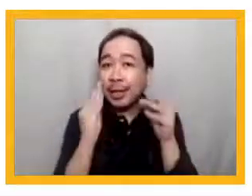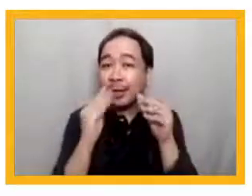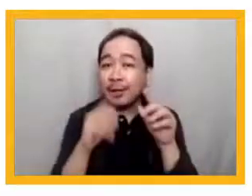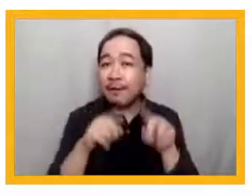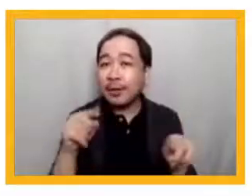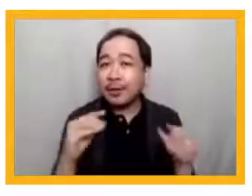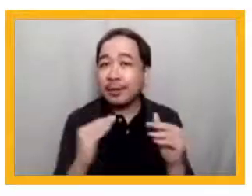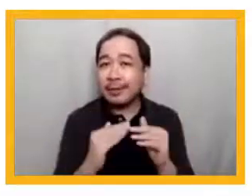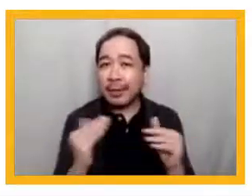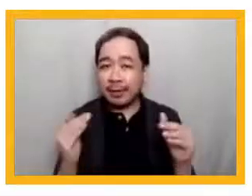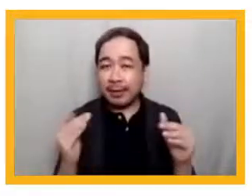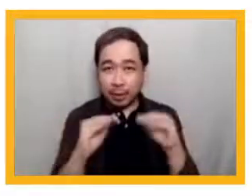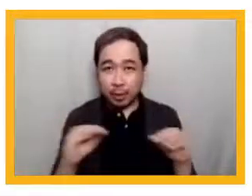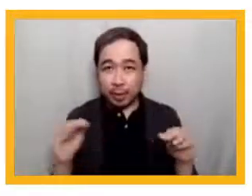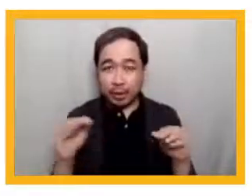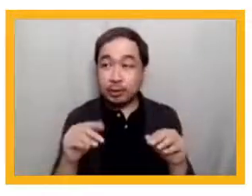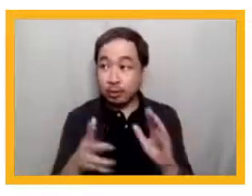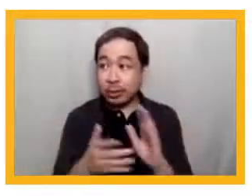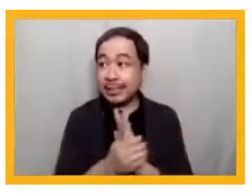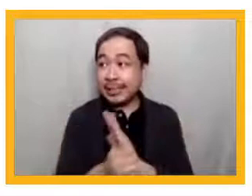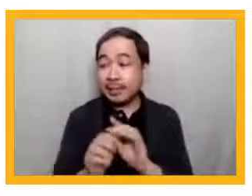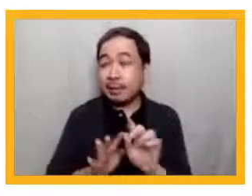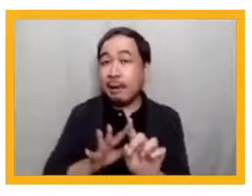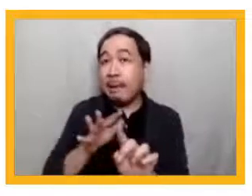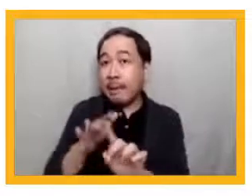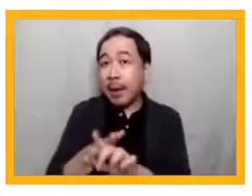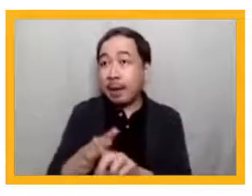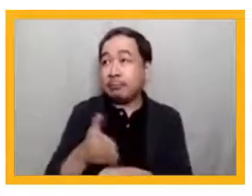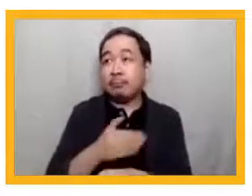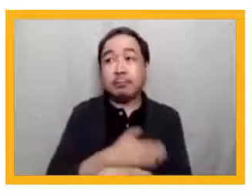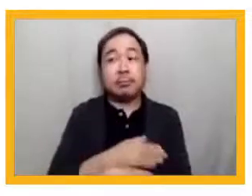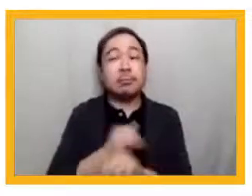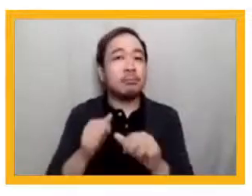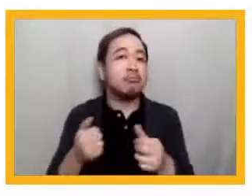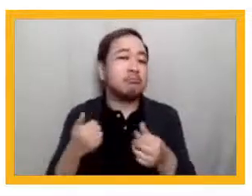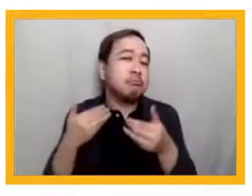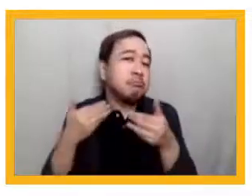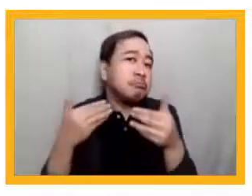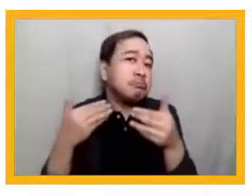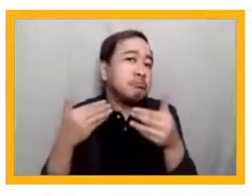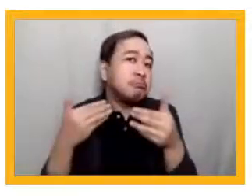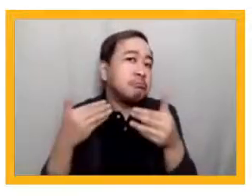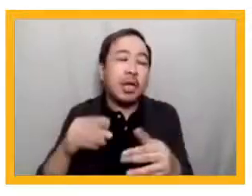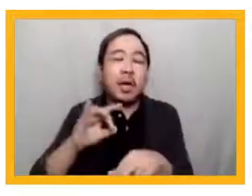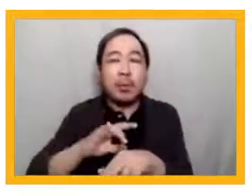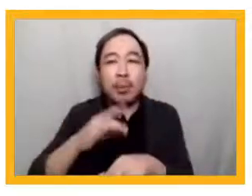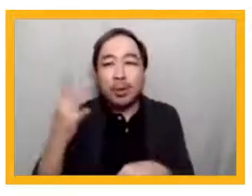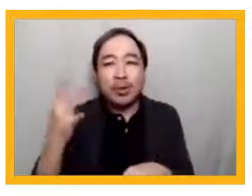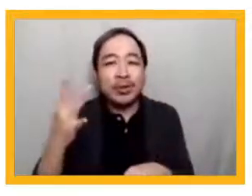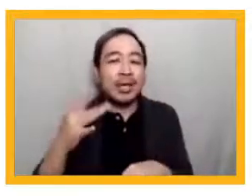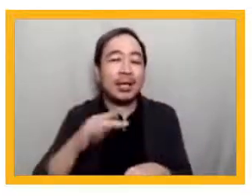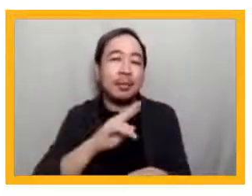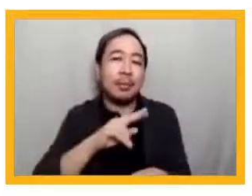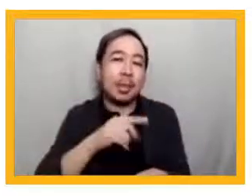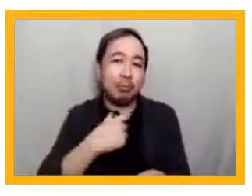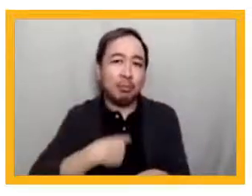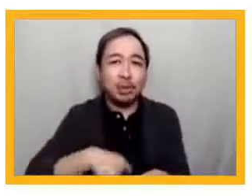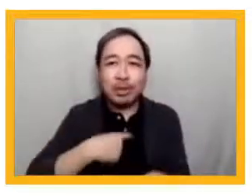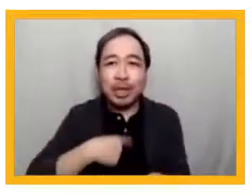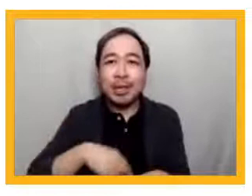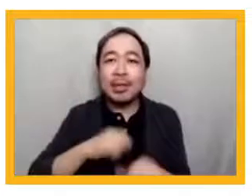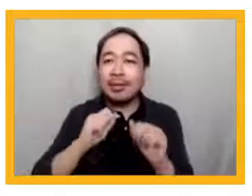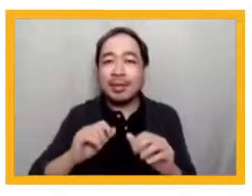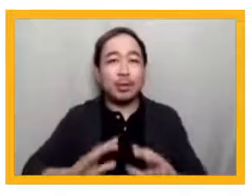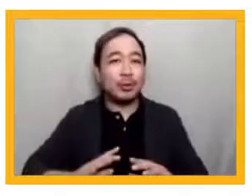and apply their skills better so that they can thrive in their personal, professional, and social lives so they can thrive as complete